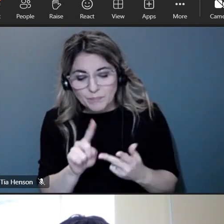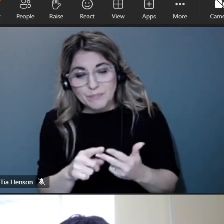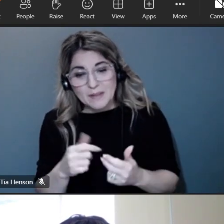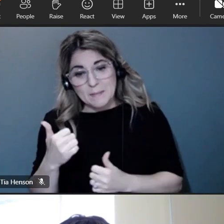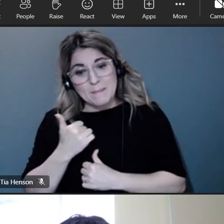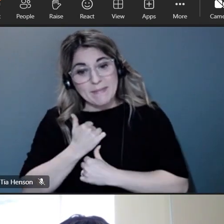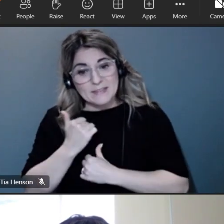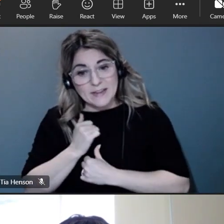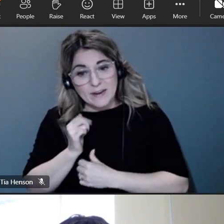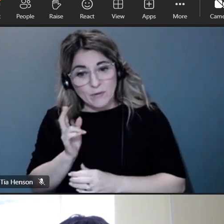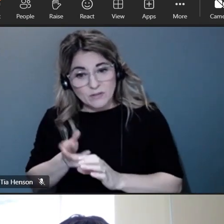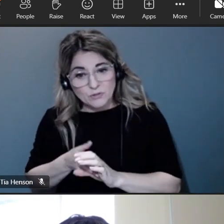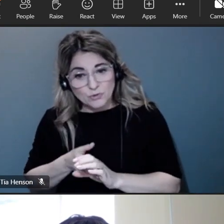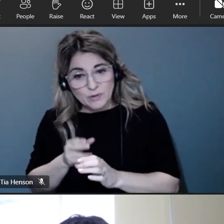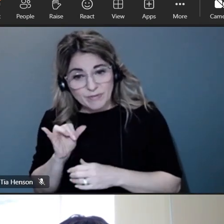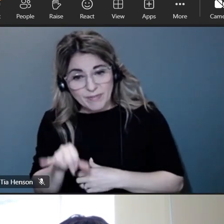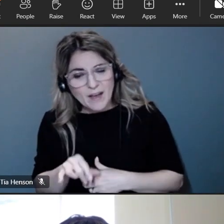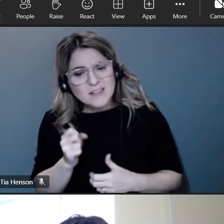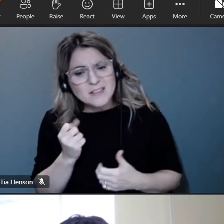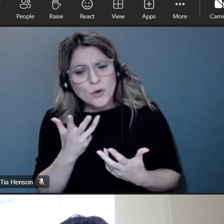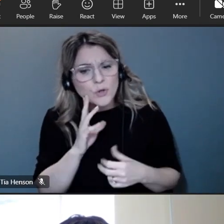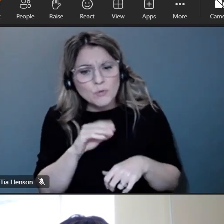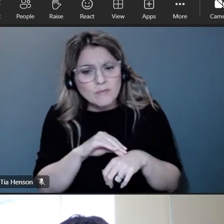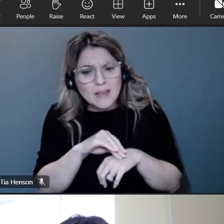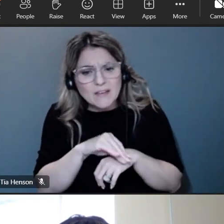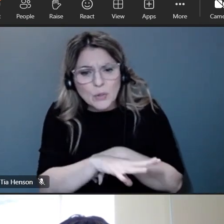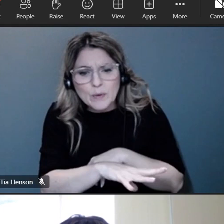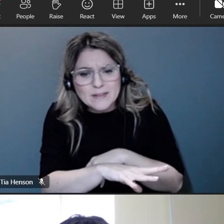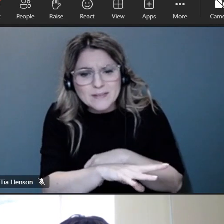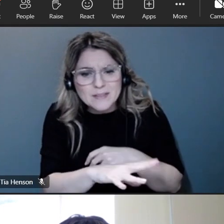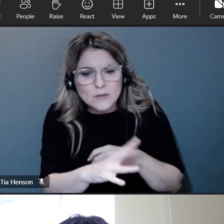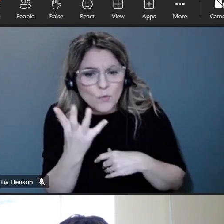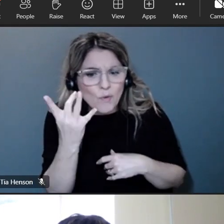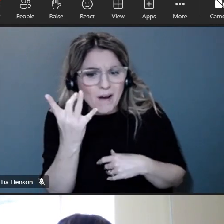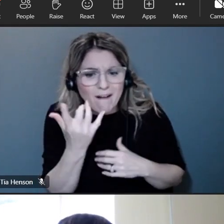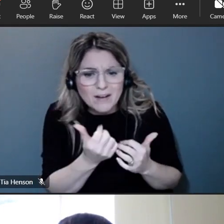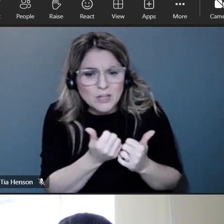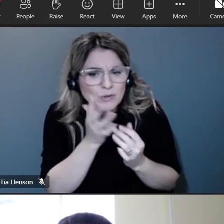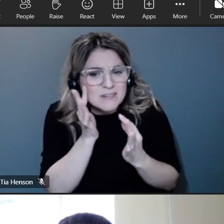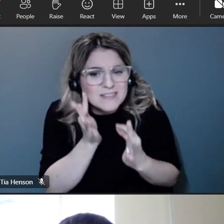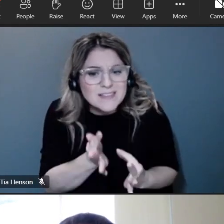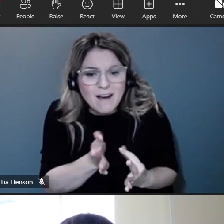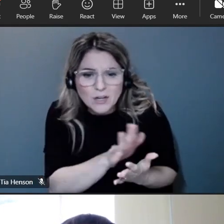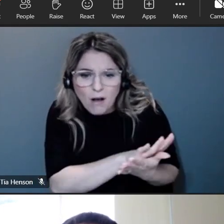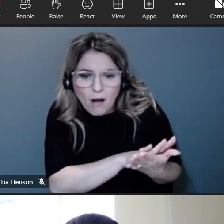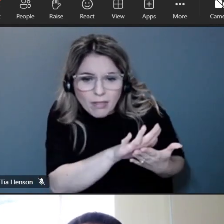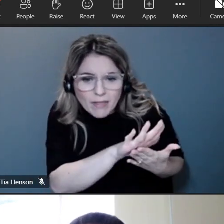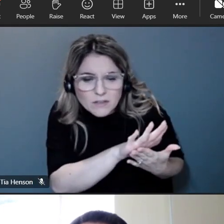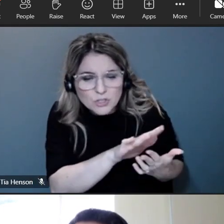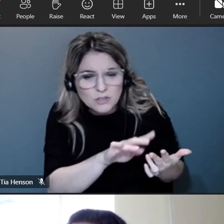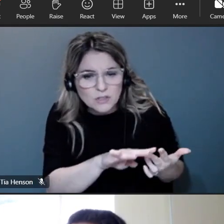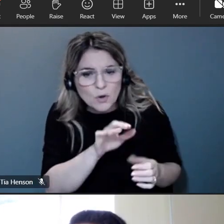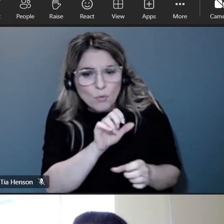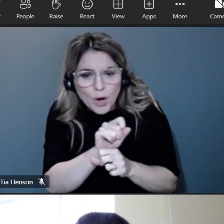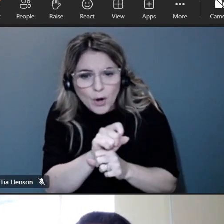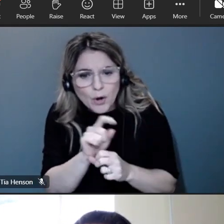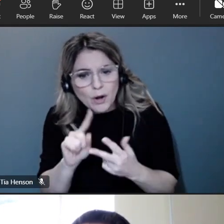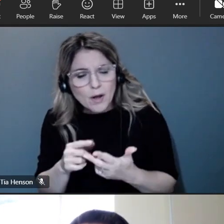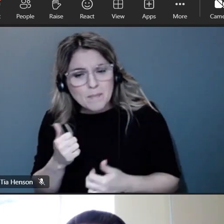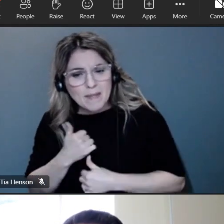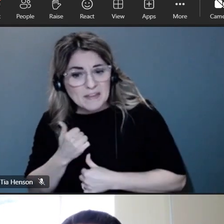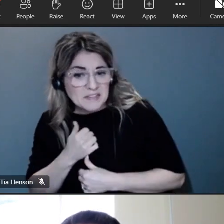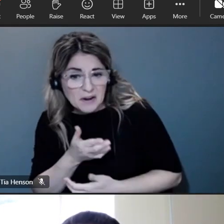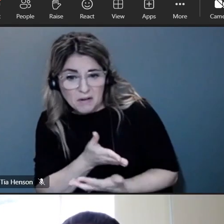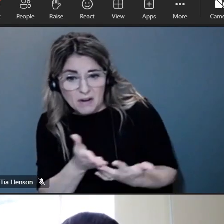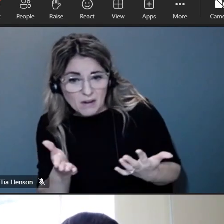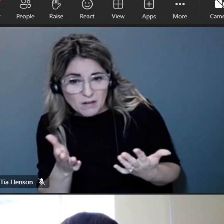trajectory what are some of the influences around that um and how do you how do you weigh or evaluate those so that that was one discussion that